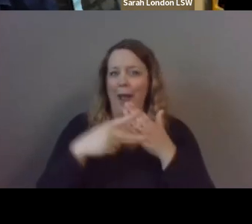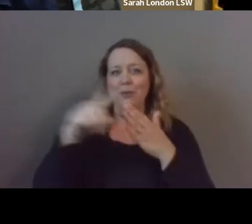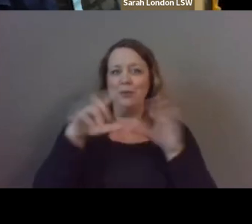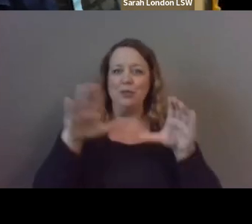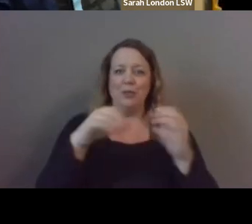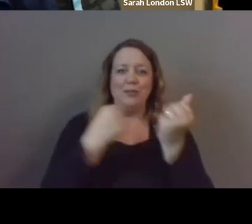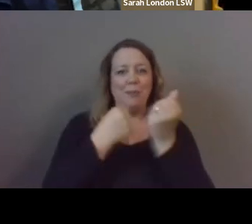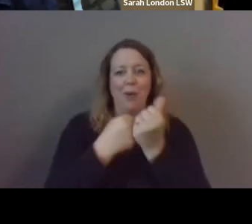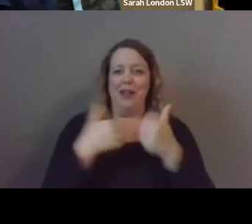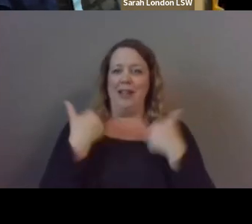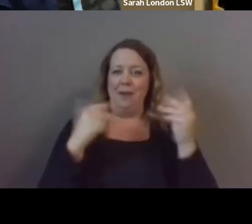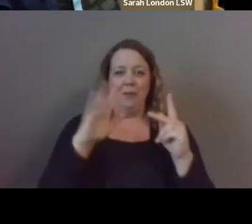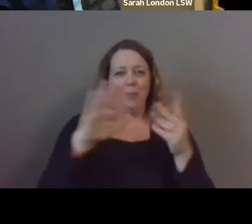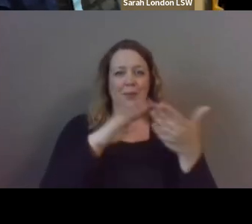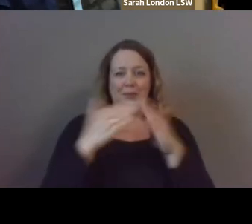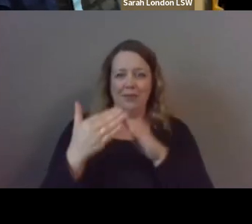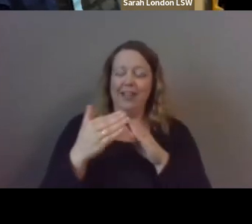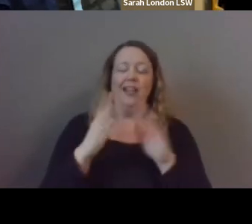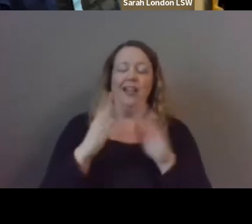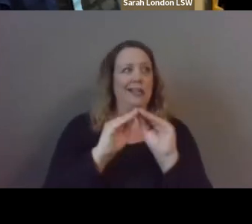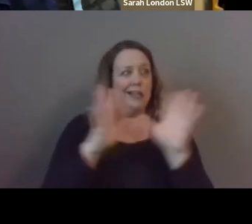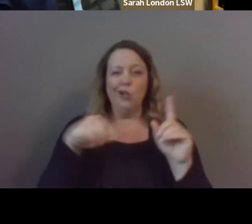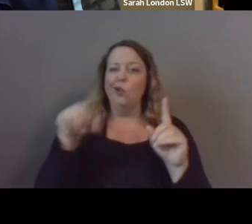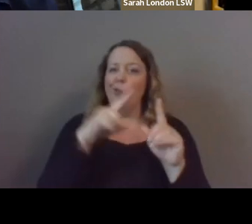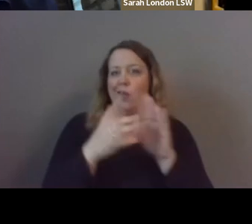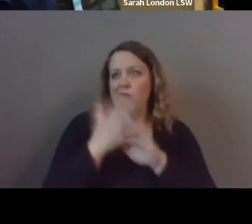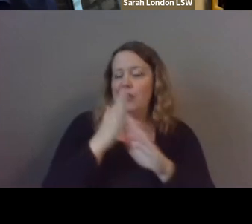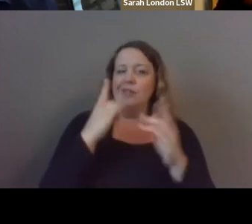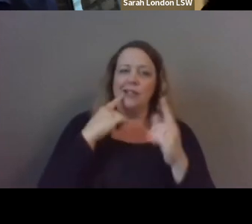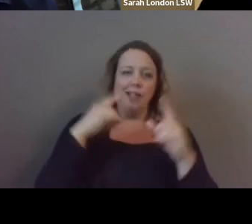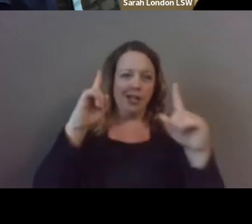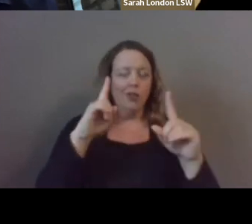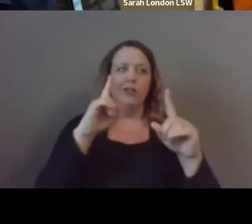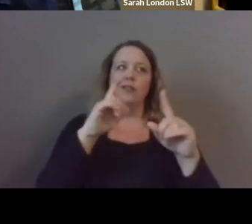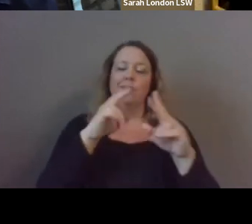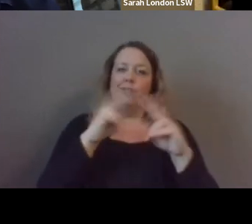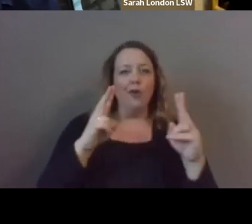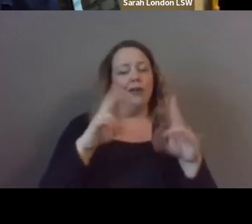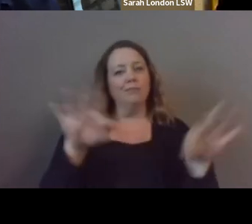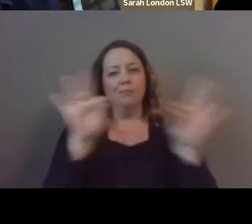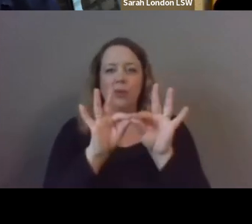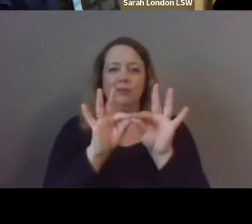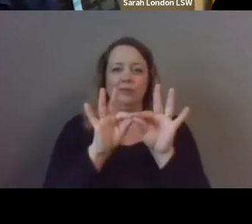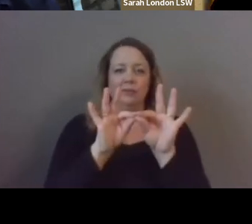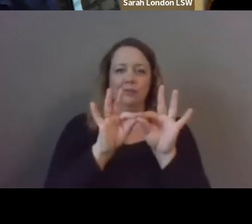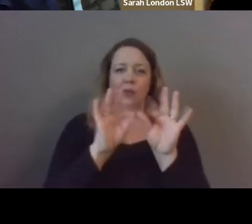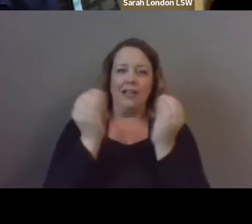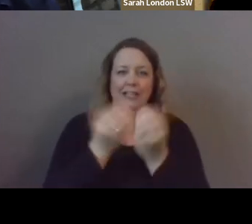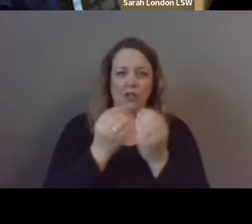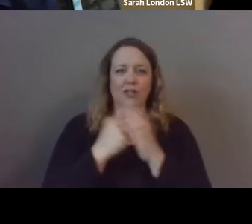clear that you're running successful impactful programs for young people um next question i'm to ask everyone to be quick